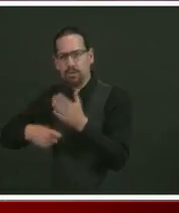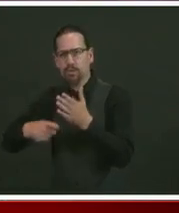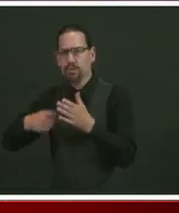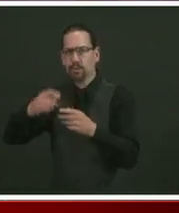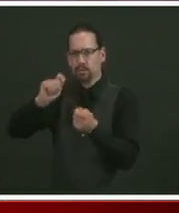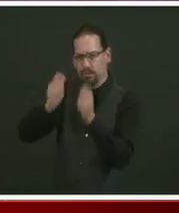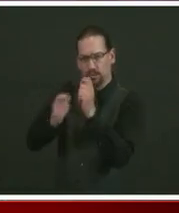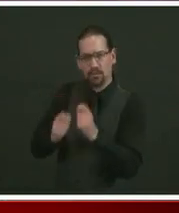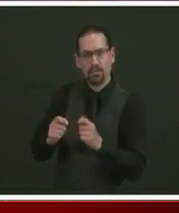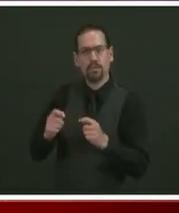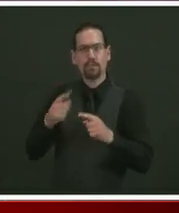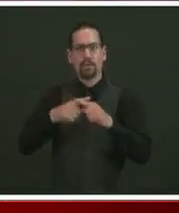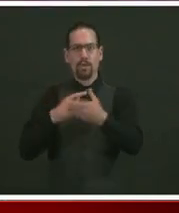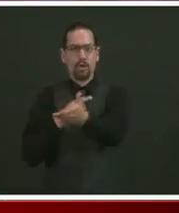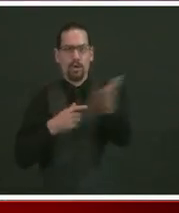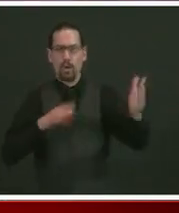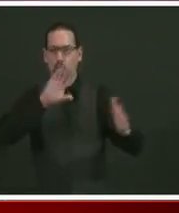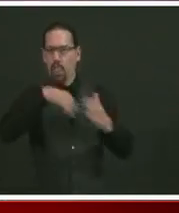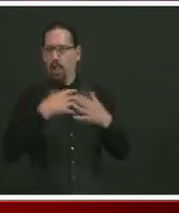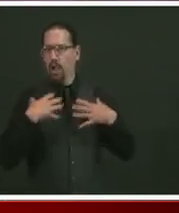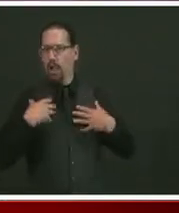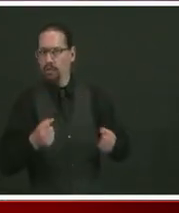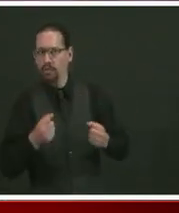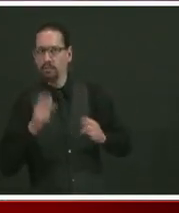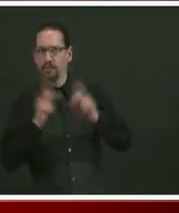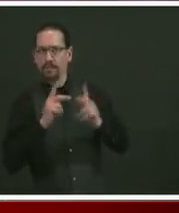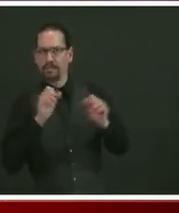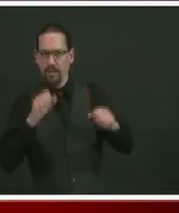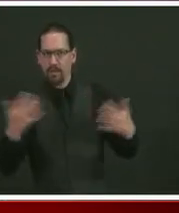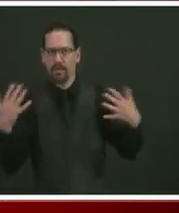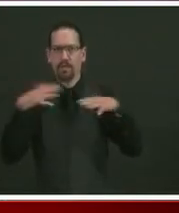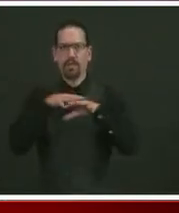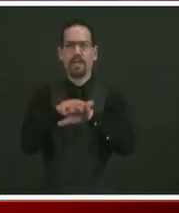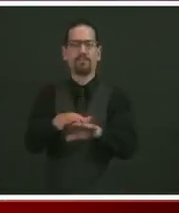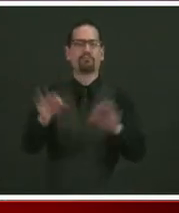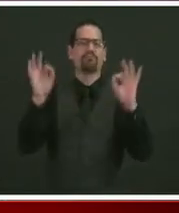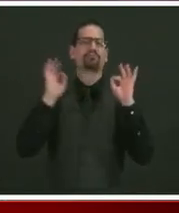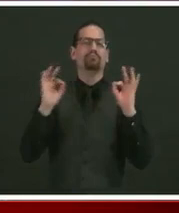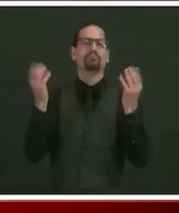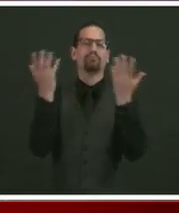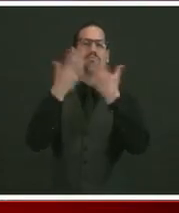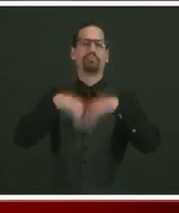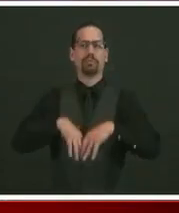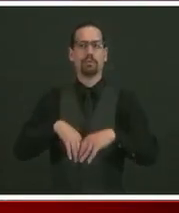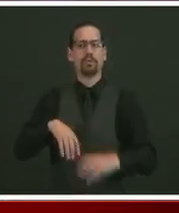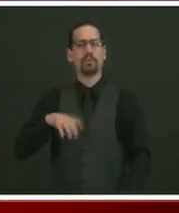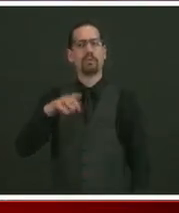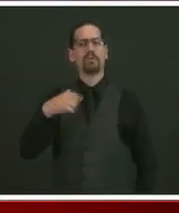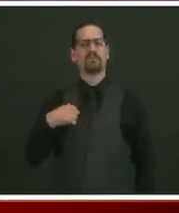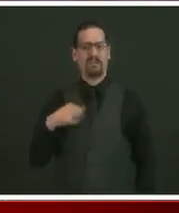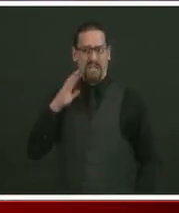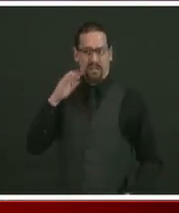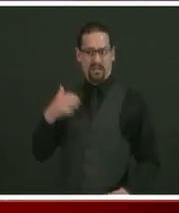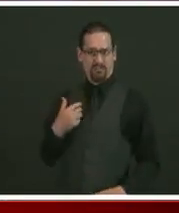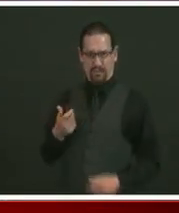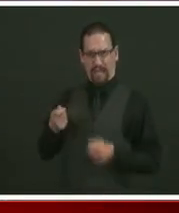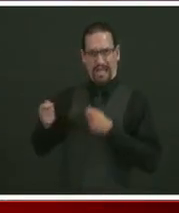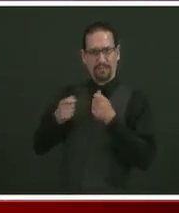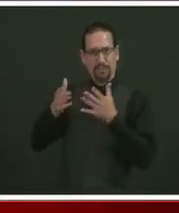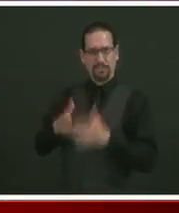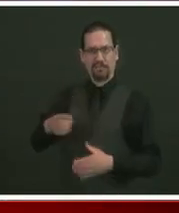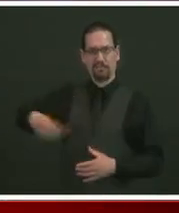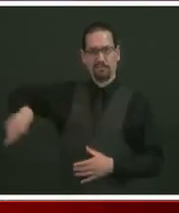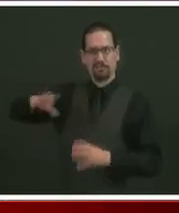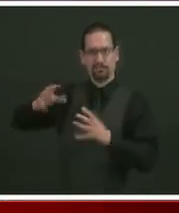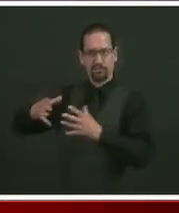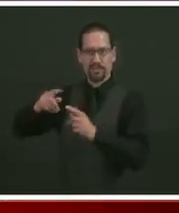say thank you. We, for better or for worse, my administration has had a lot of time in the past three or four months